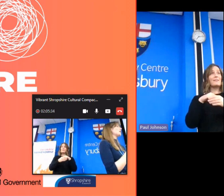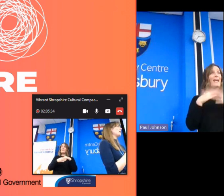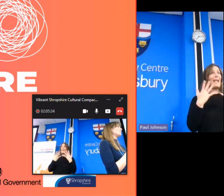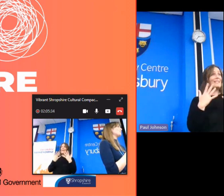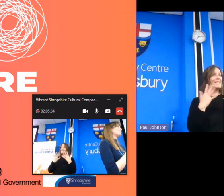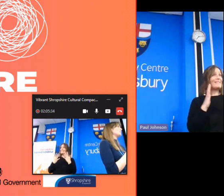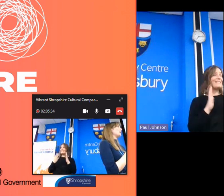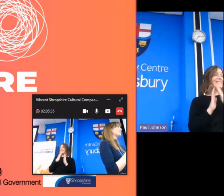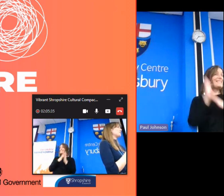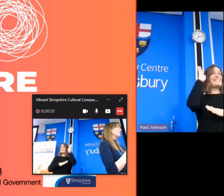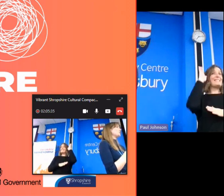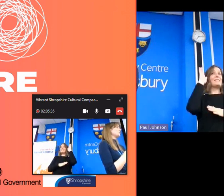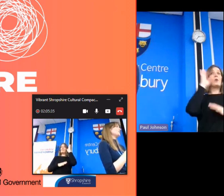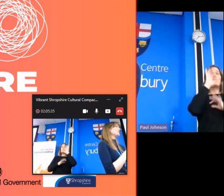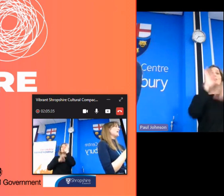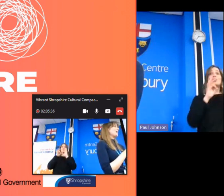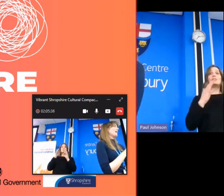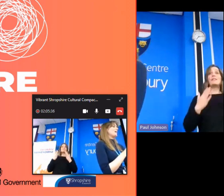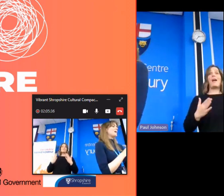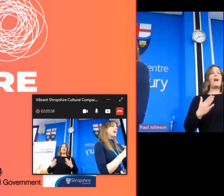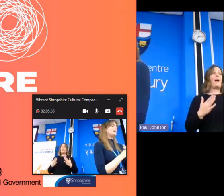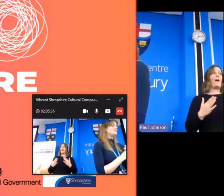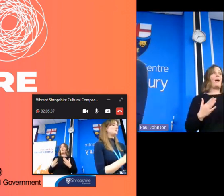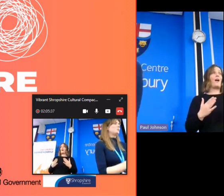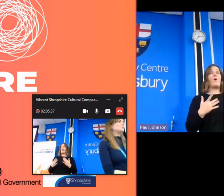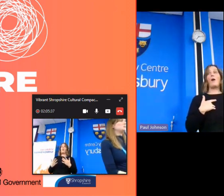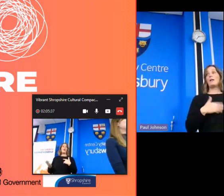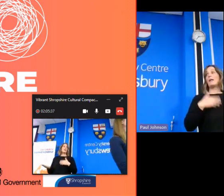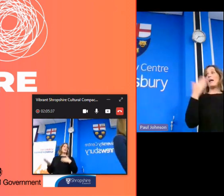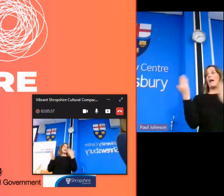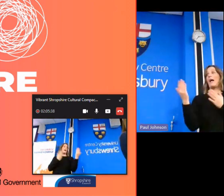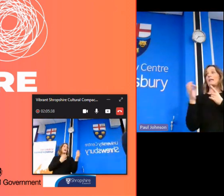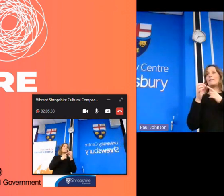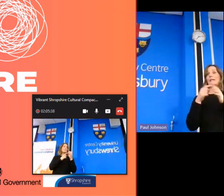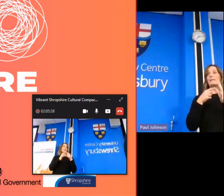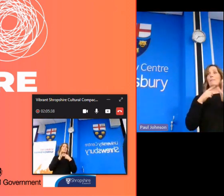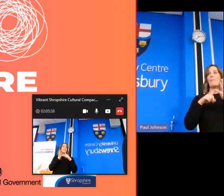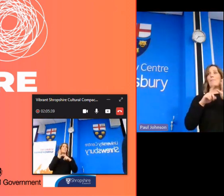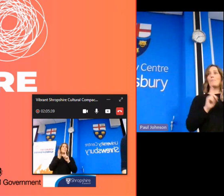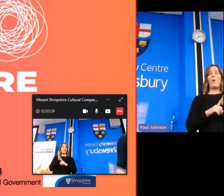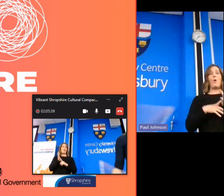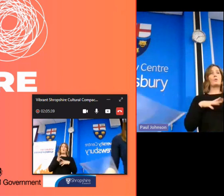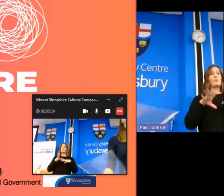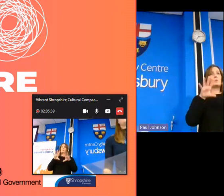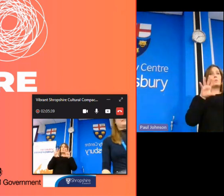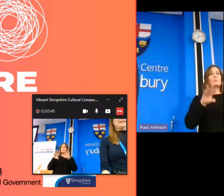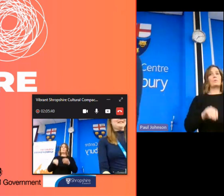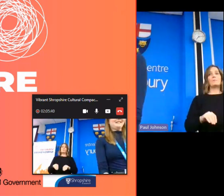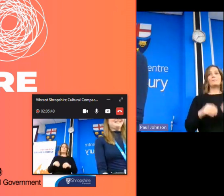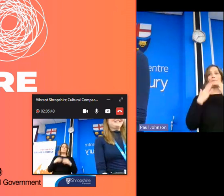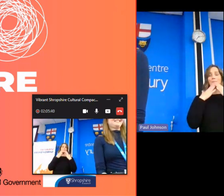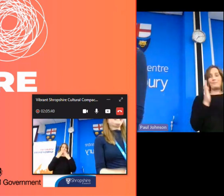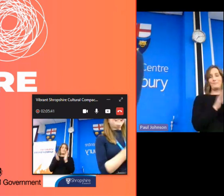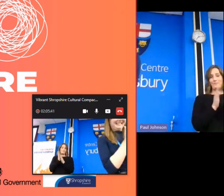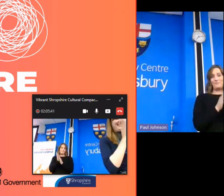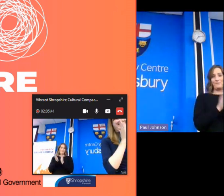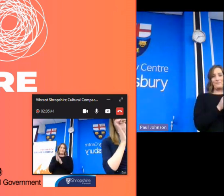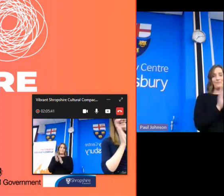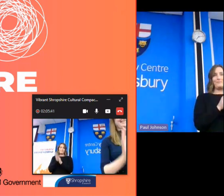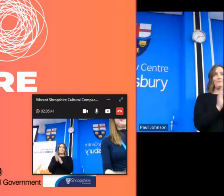i think we have time for questions and i might hand over to paul to sort of wrap up everything if not okay thanks for now